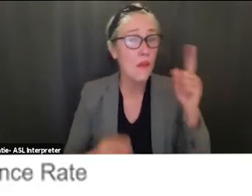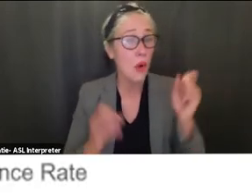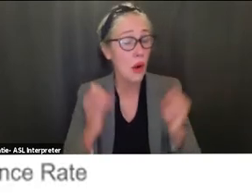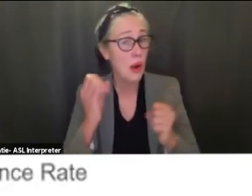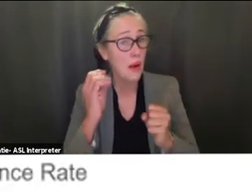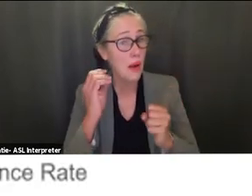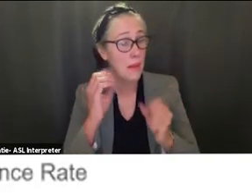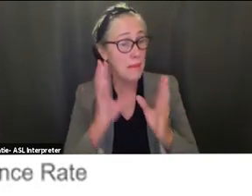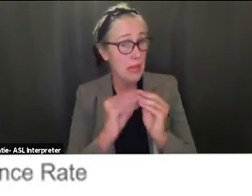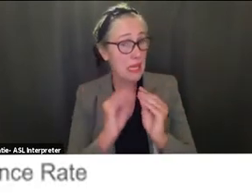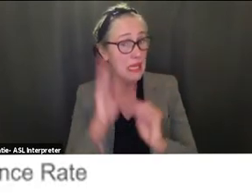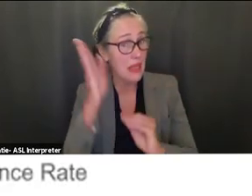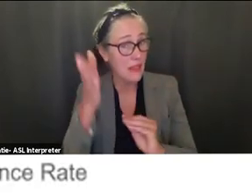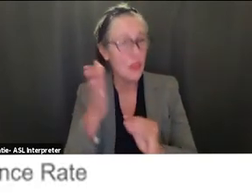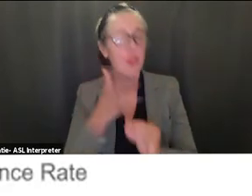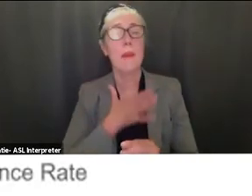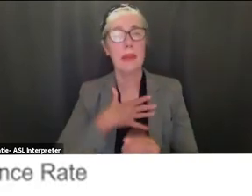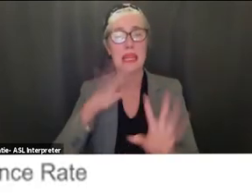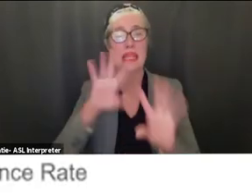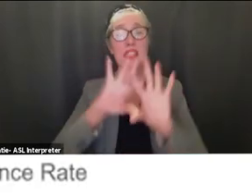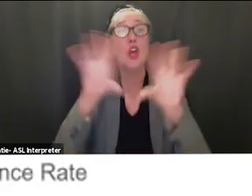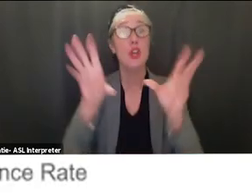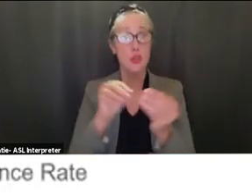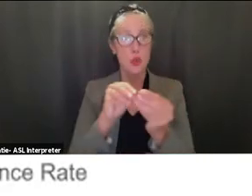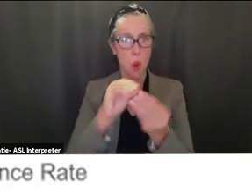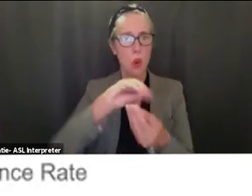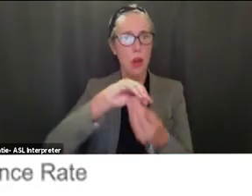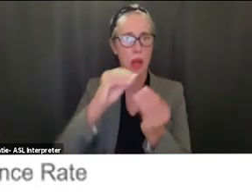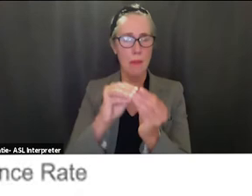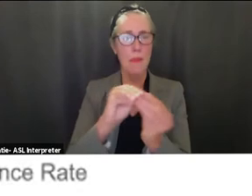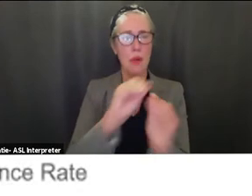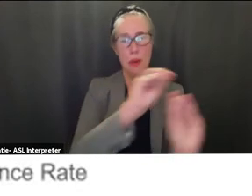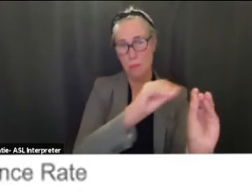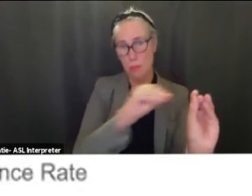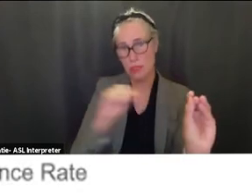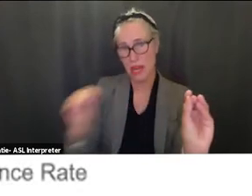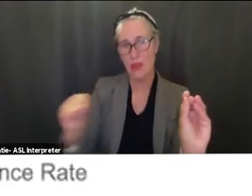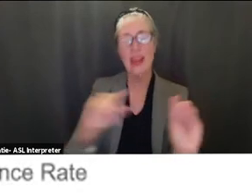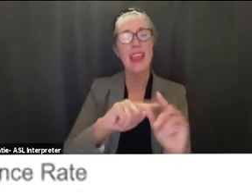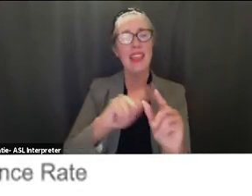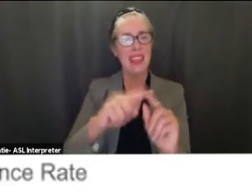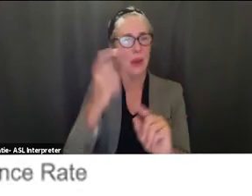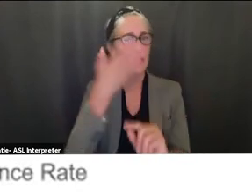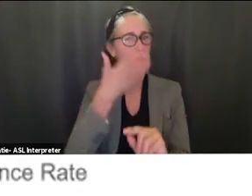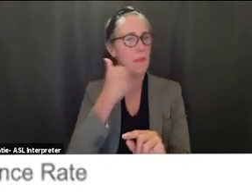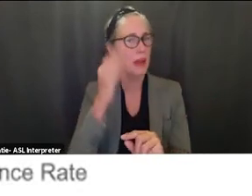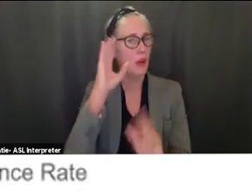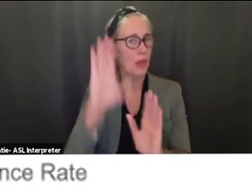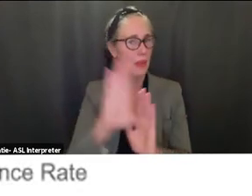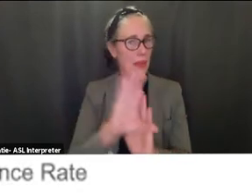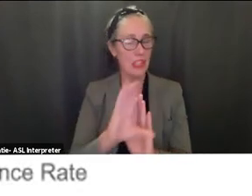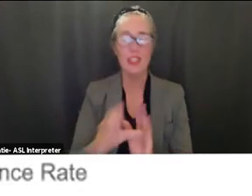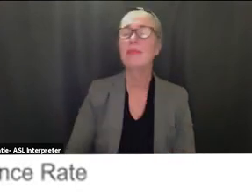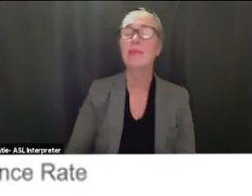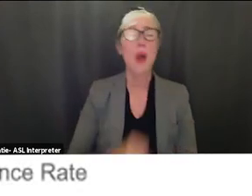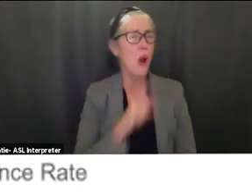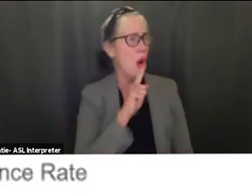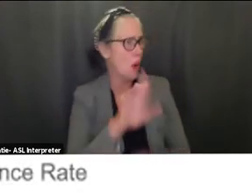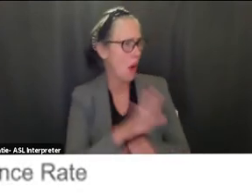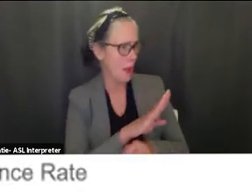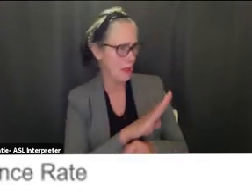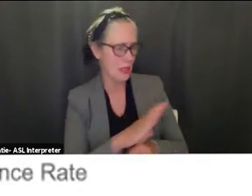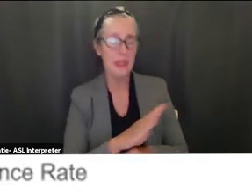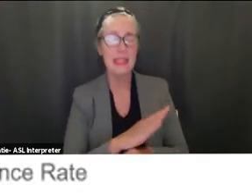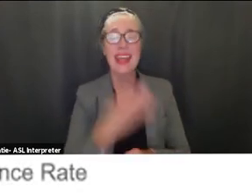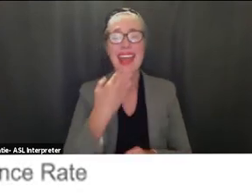include the total so that that gives a clear picture of what we're talking about absolutely so thank you and then also thank you